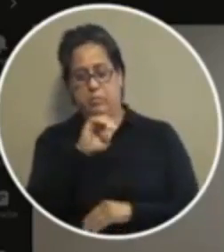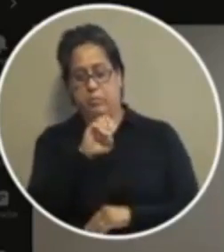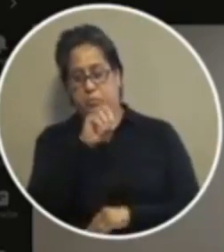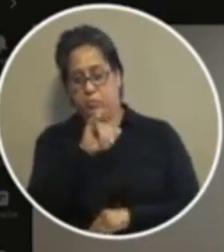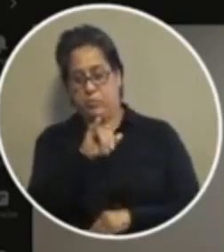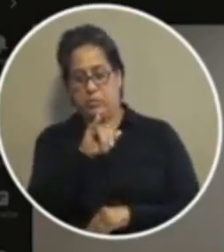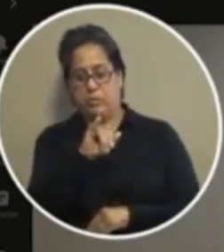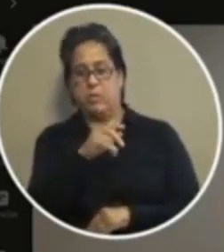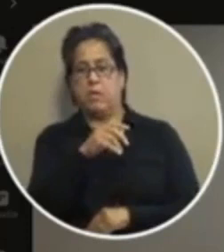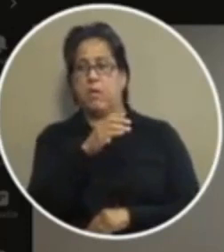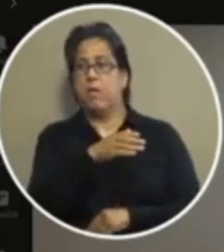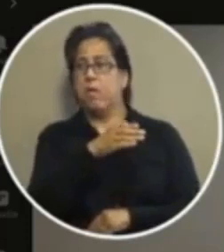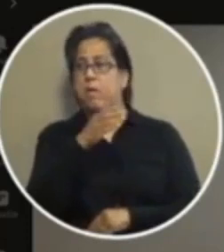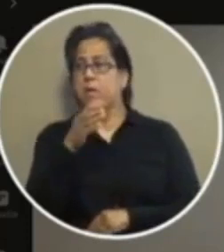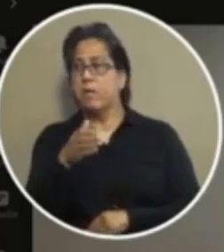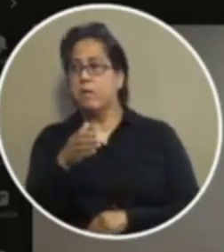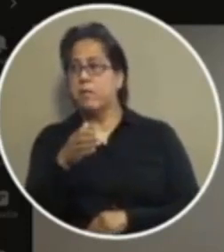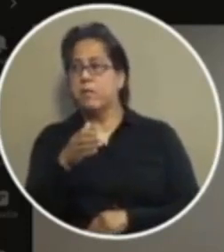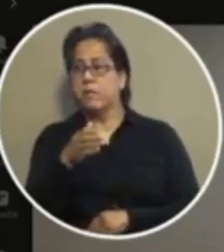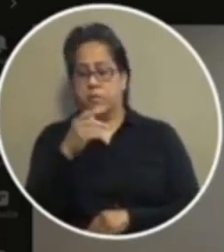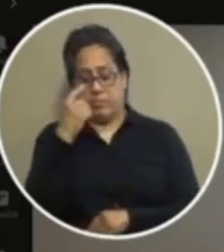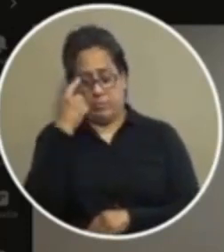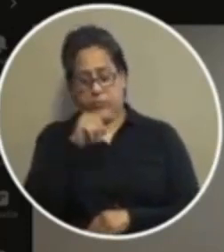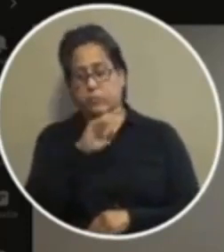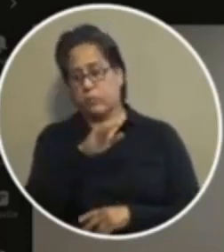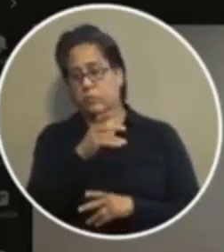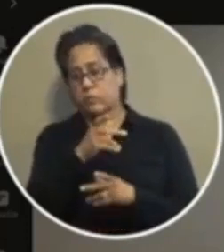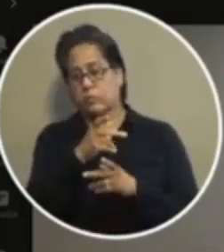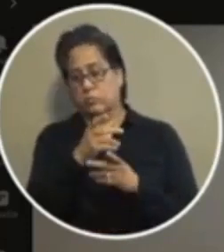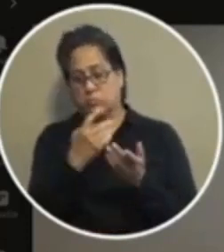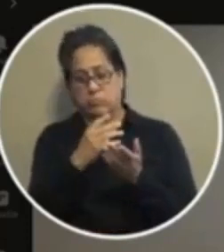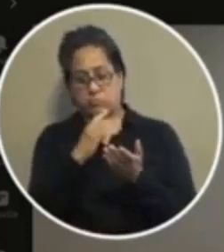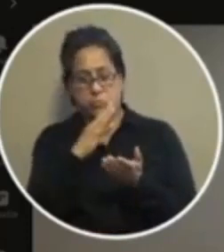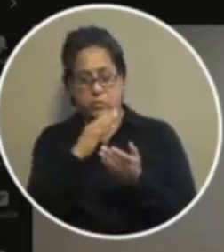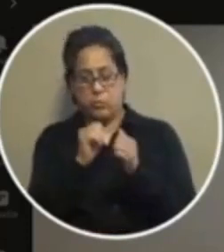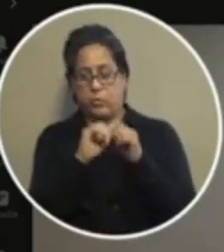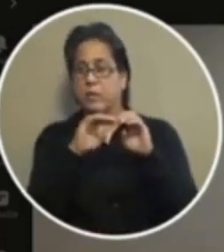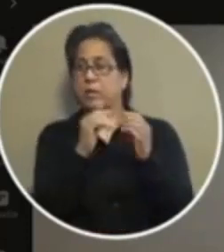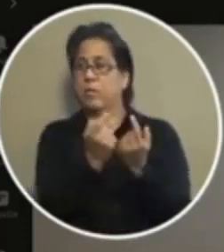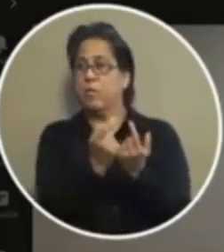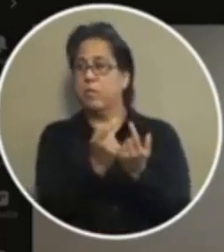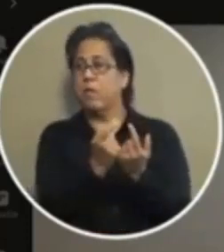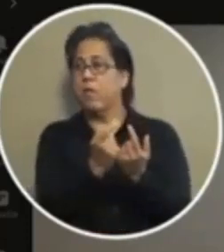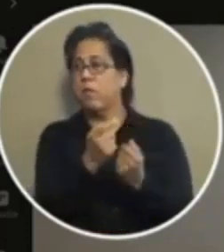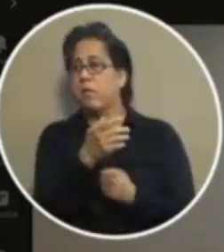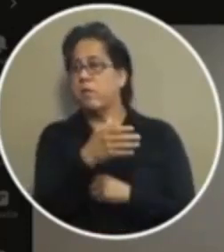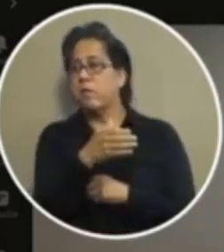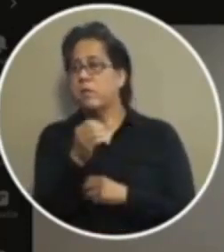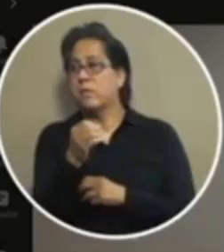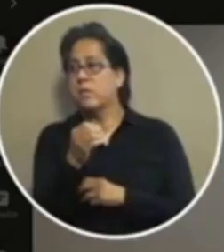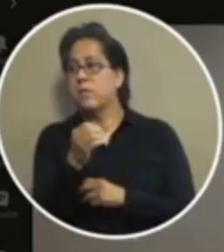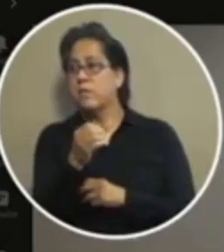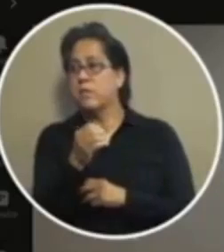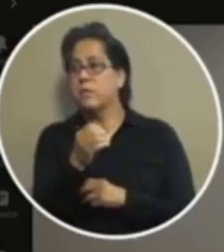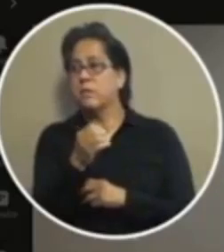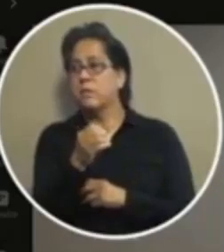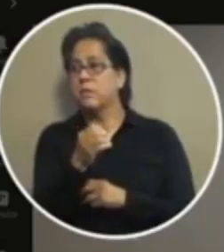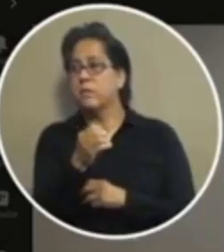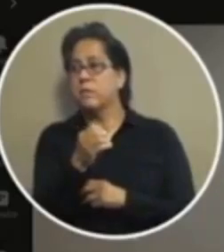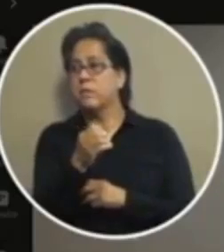title speaker pro tem moody um for addressing this council and for your statement i'm i'm not good at addressing like that